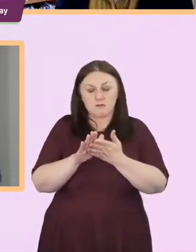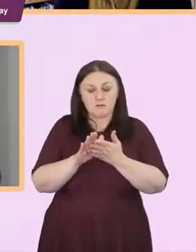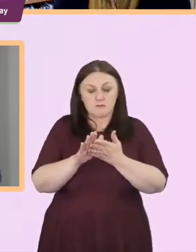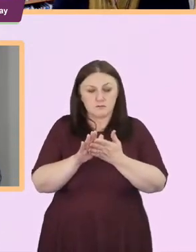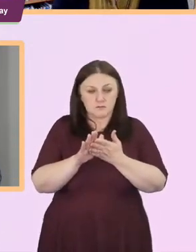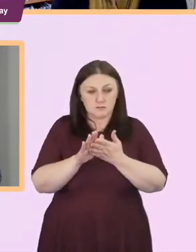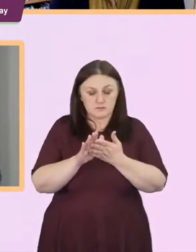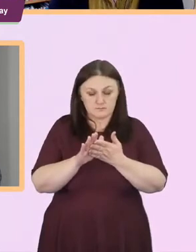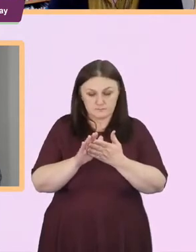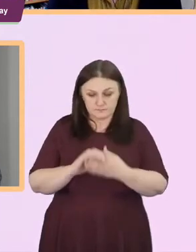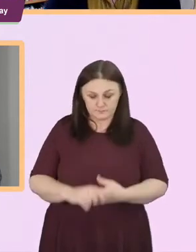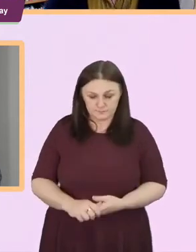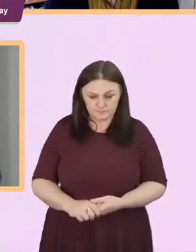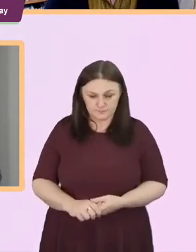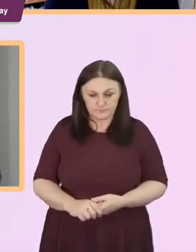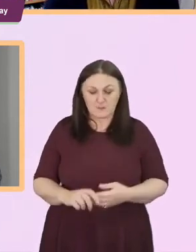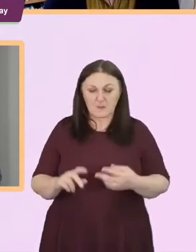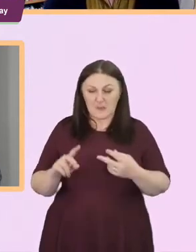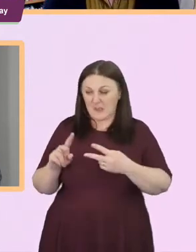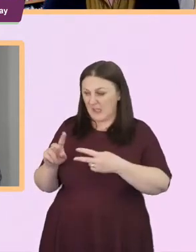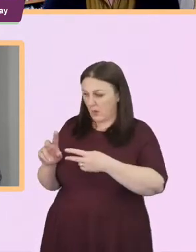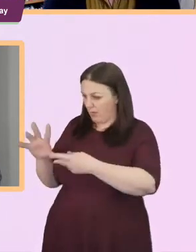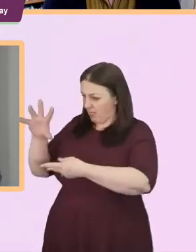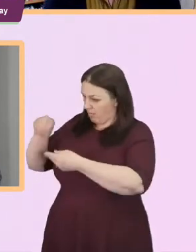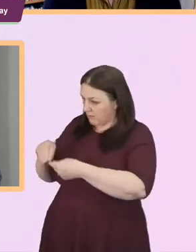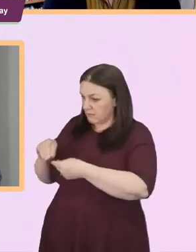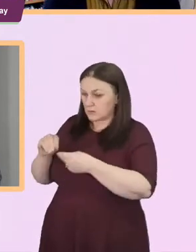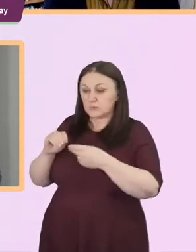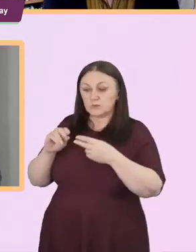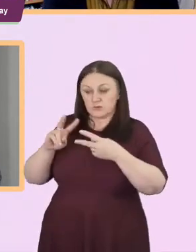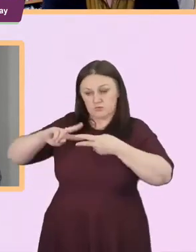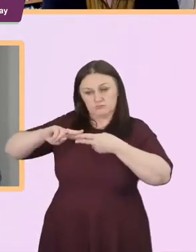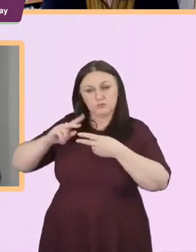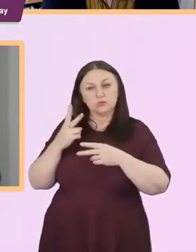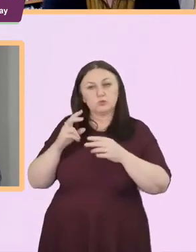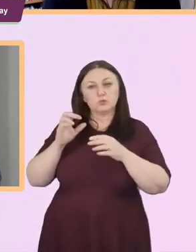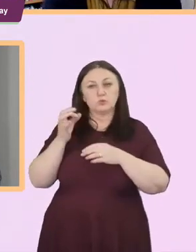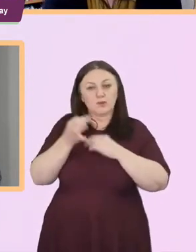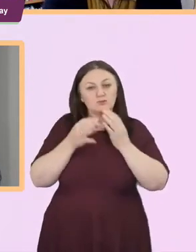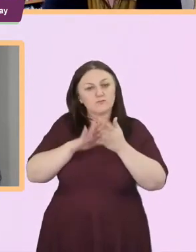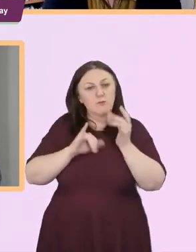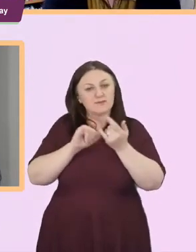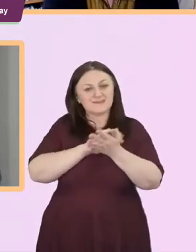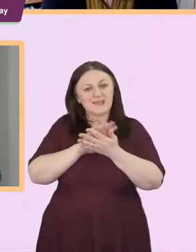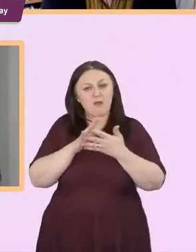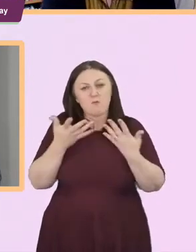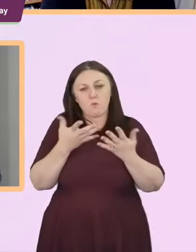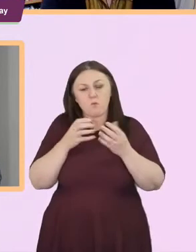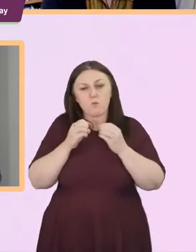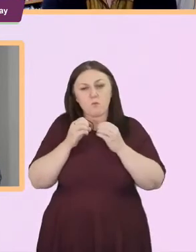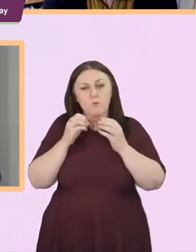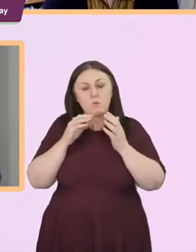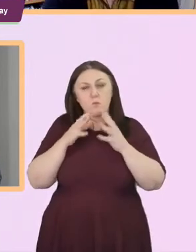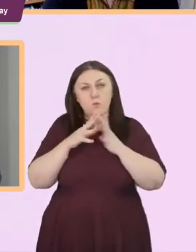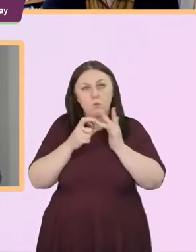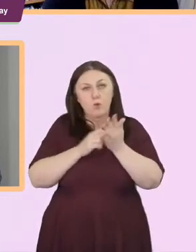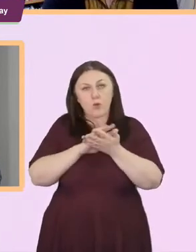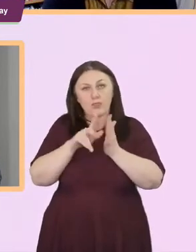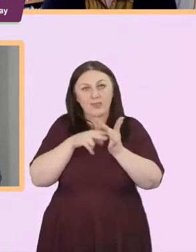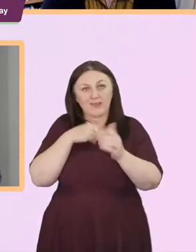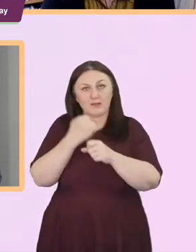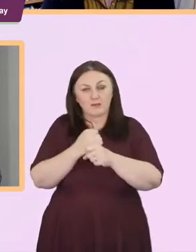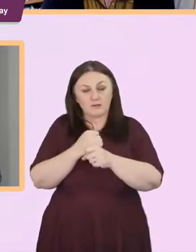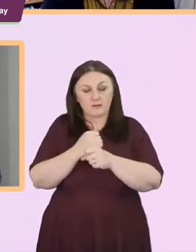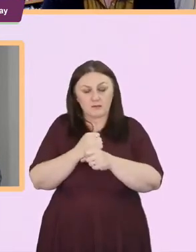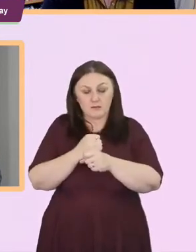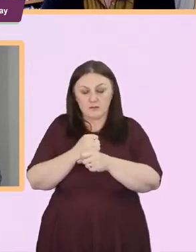from Sarah in Worthing together for Hannah because they both seem to be um